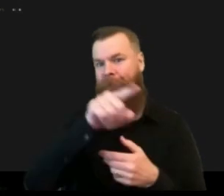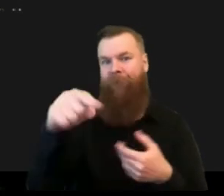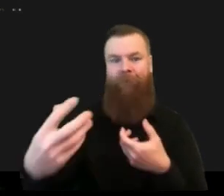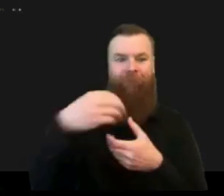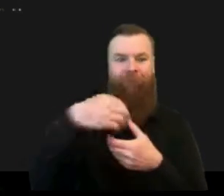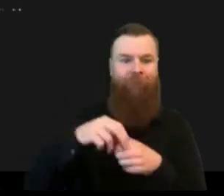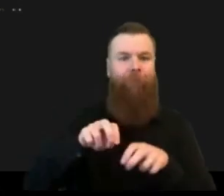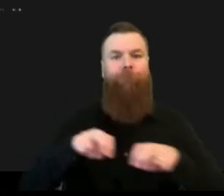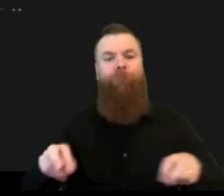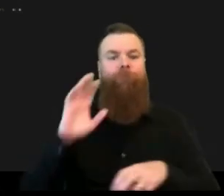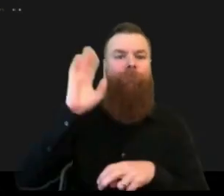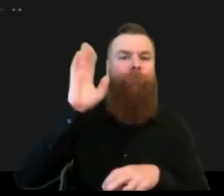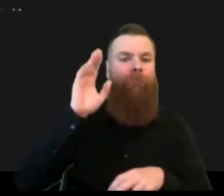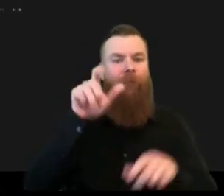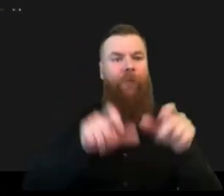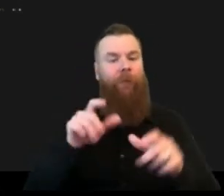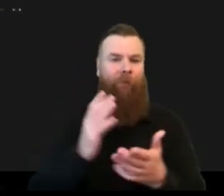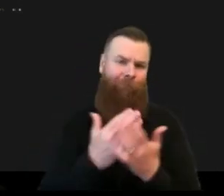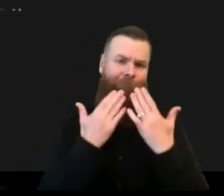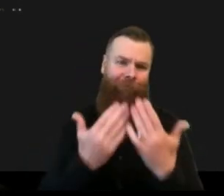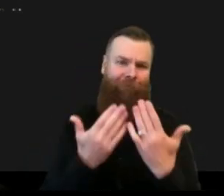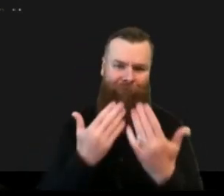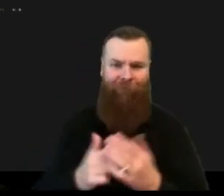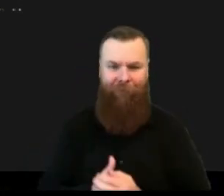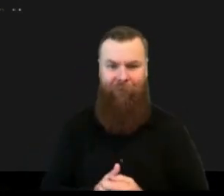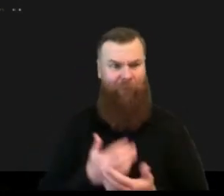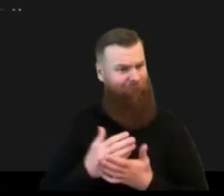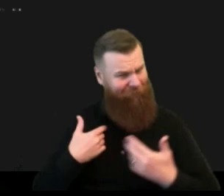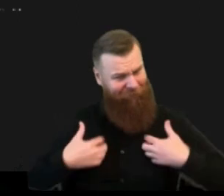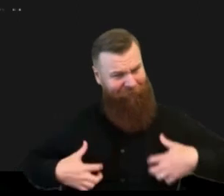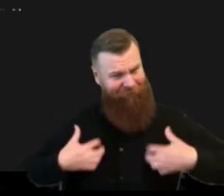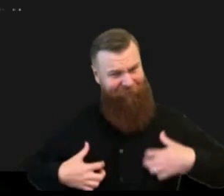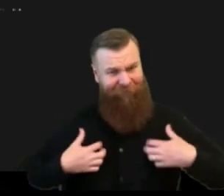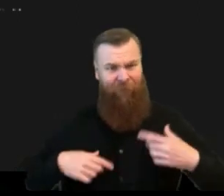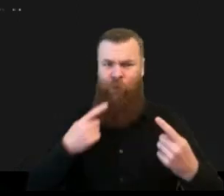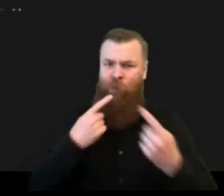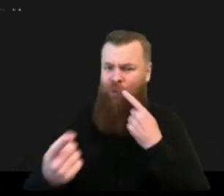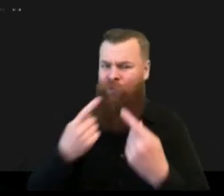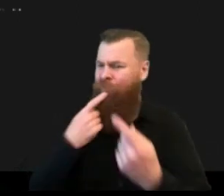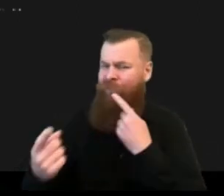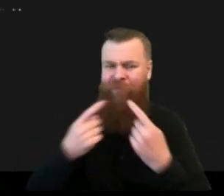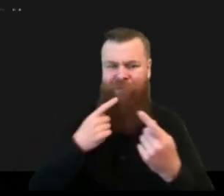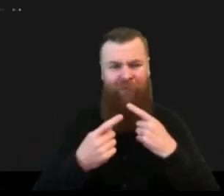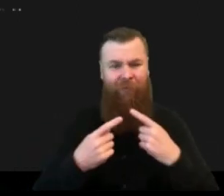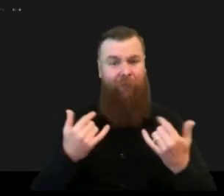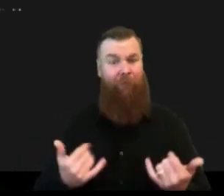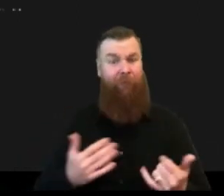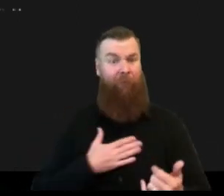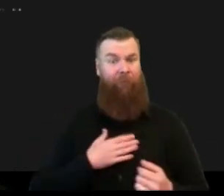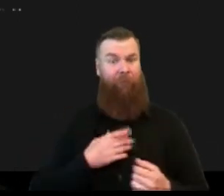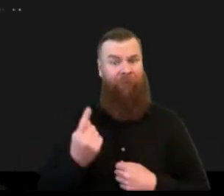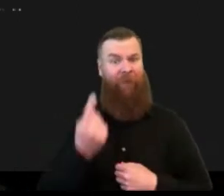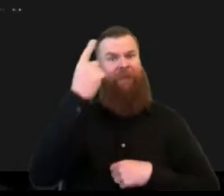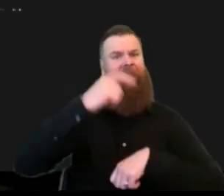very interesting experience um my first experience in a virtual lab like this um